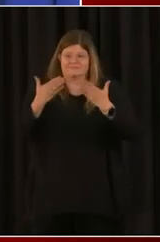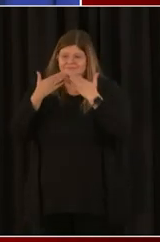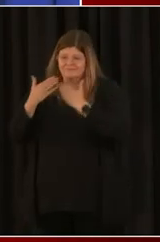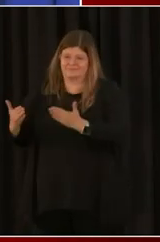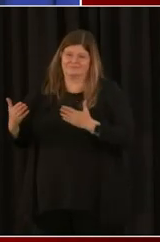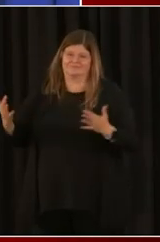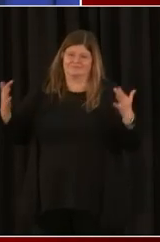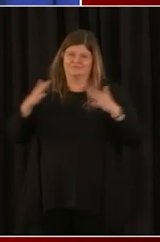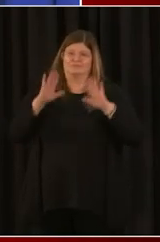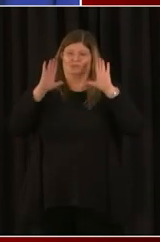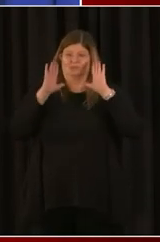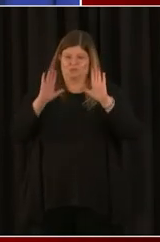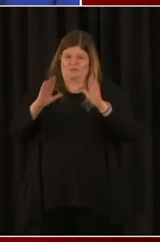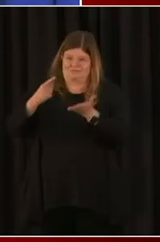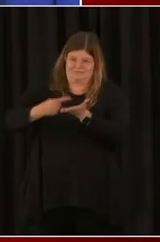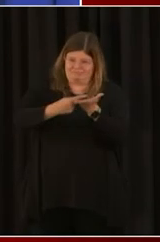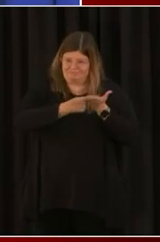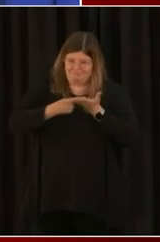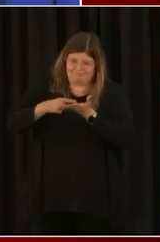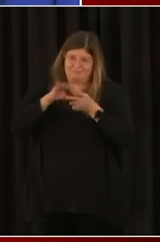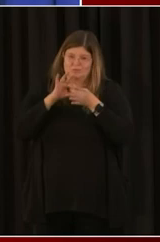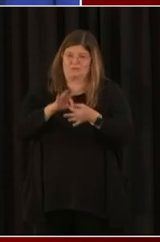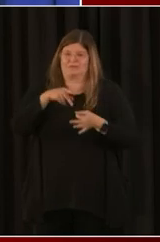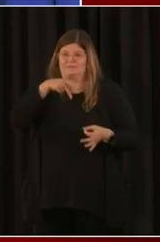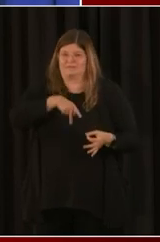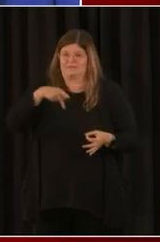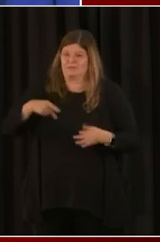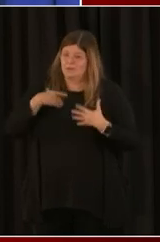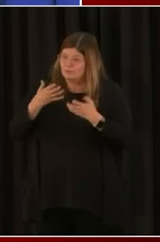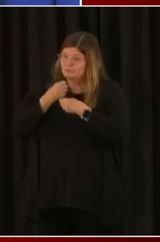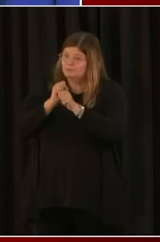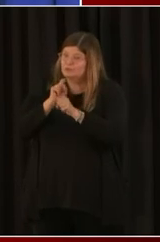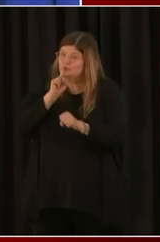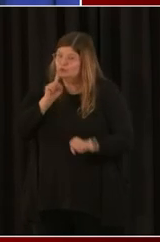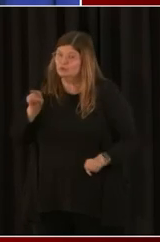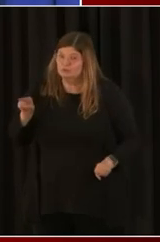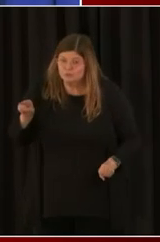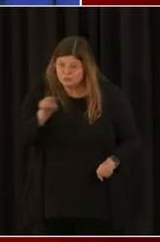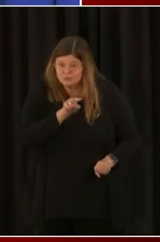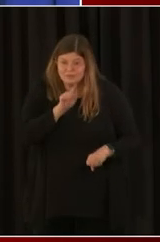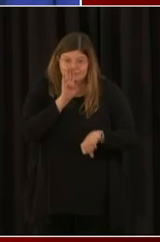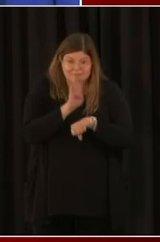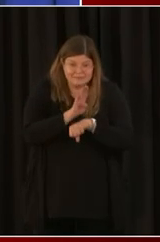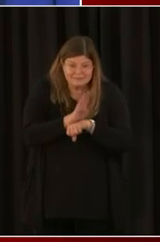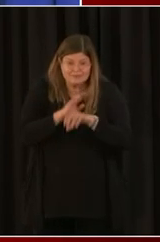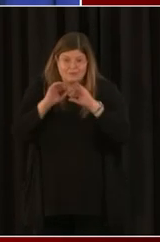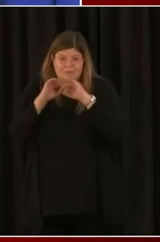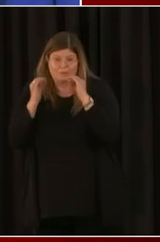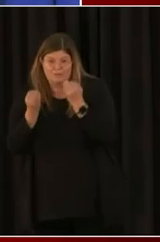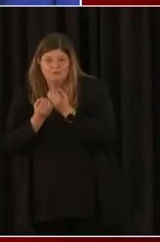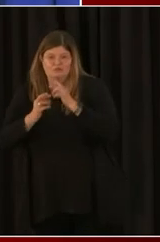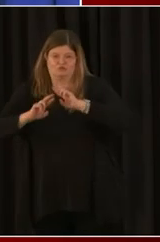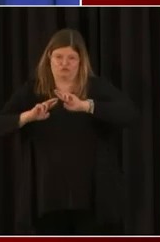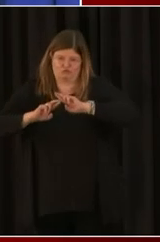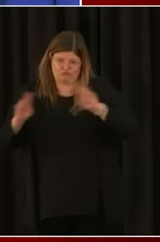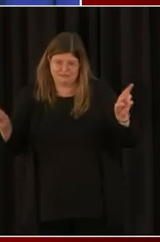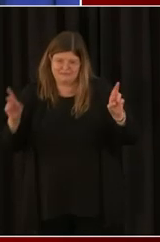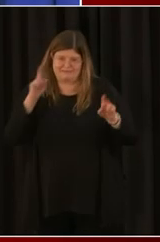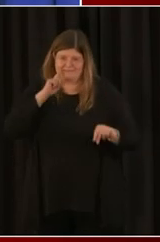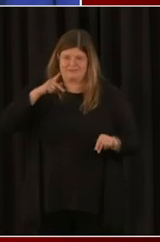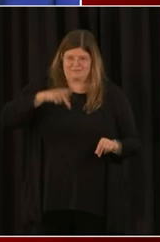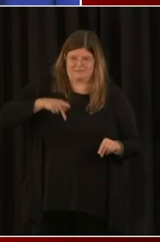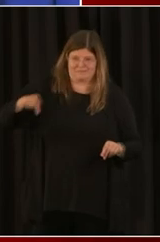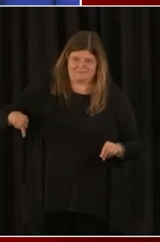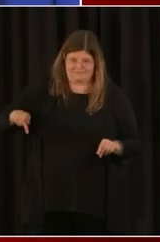We had a great discussion about PPP. We want to make sure that you, your business, your organization is ready for PPP. That's why we're